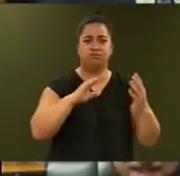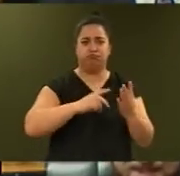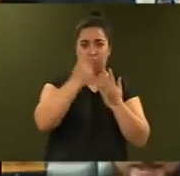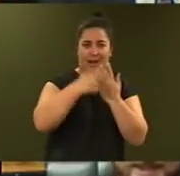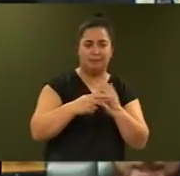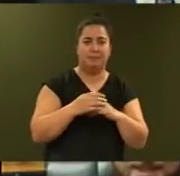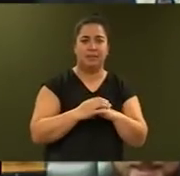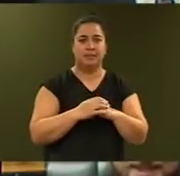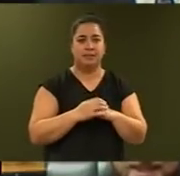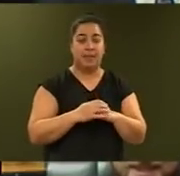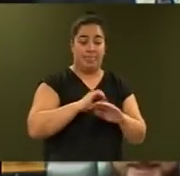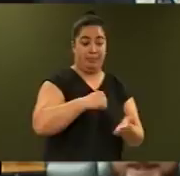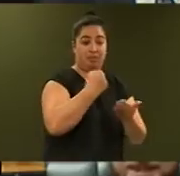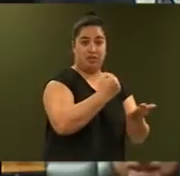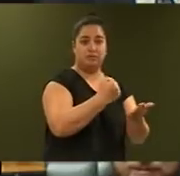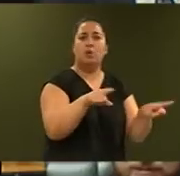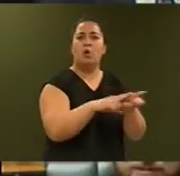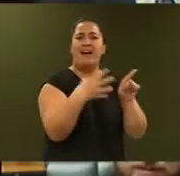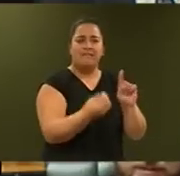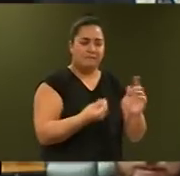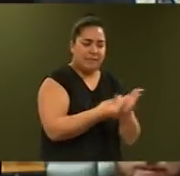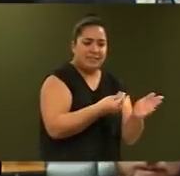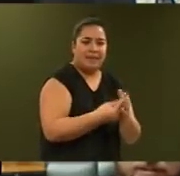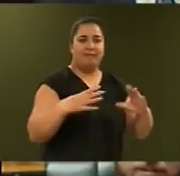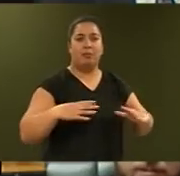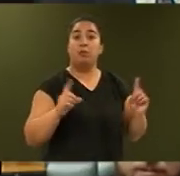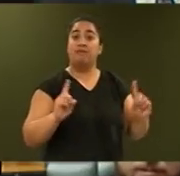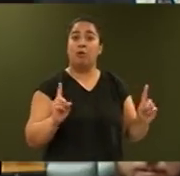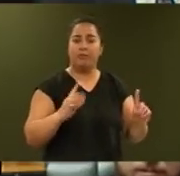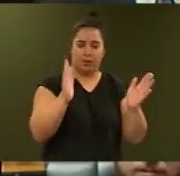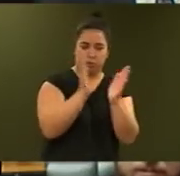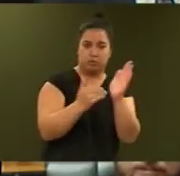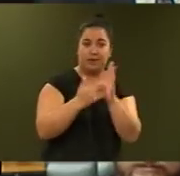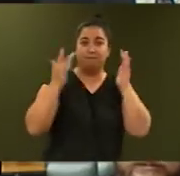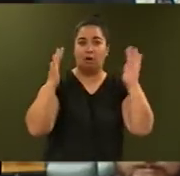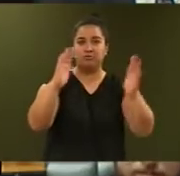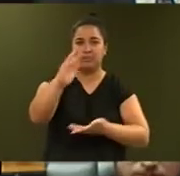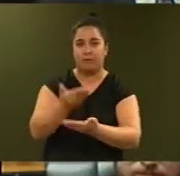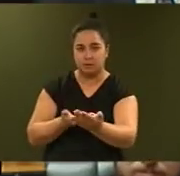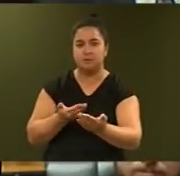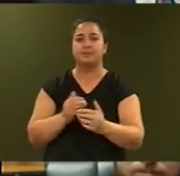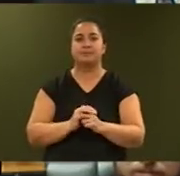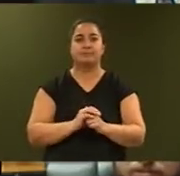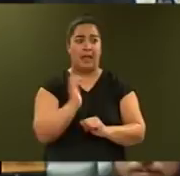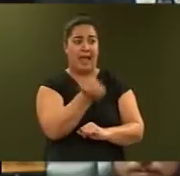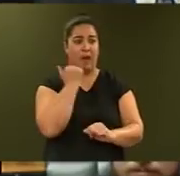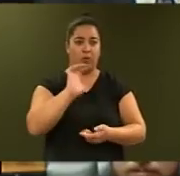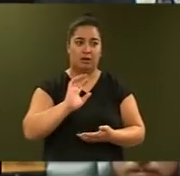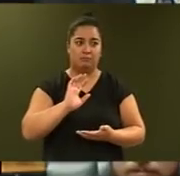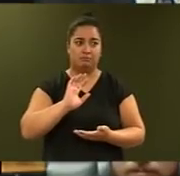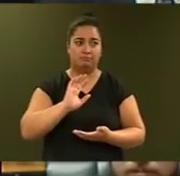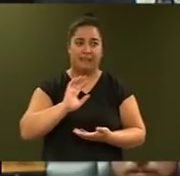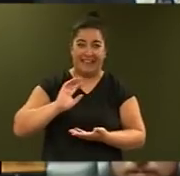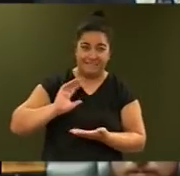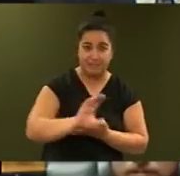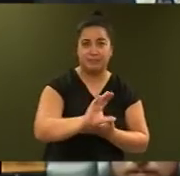The Budget also sets aside funding for the establishment of the New Zealand Forestry Service. Our investment in forestry will help us deal